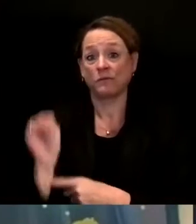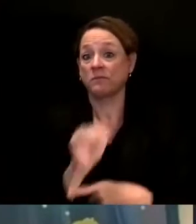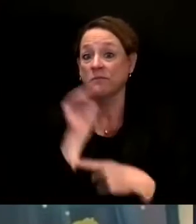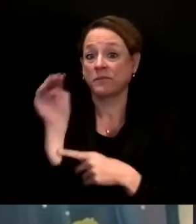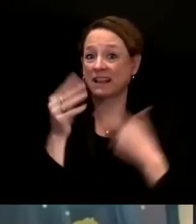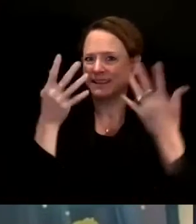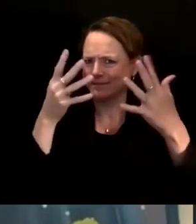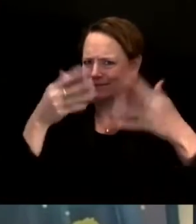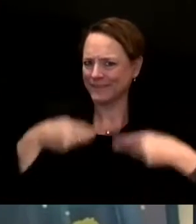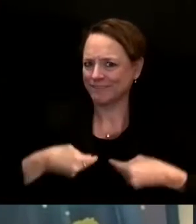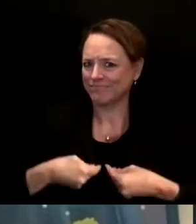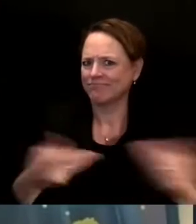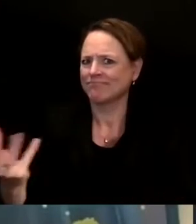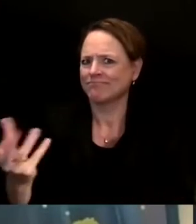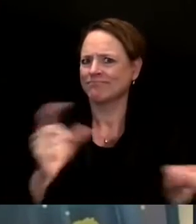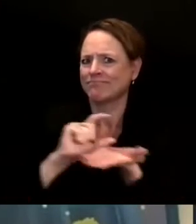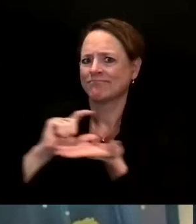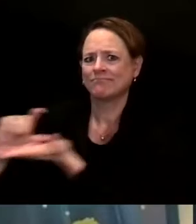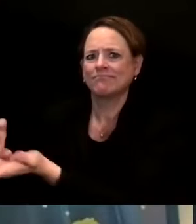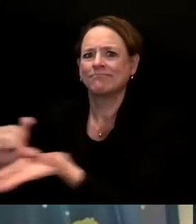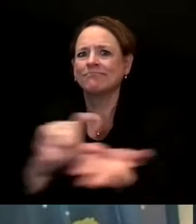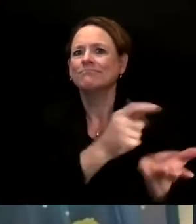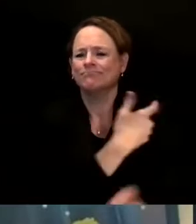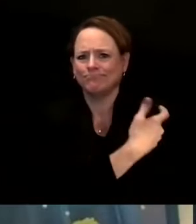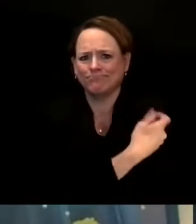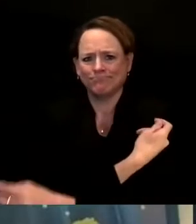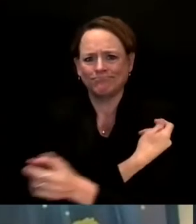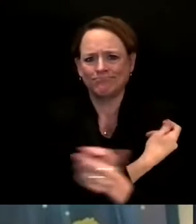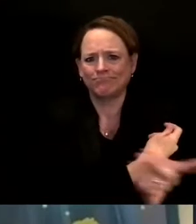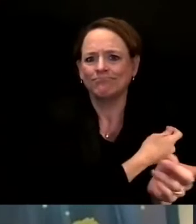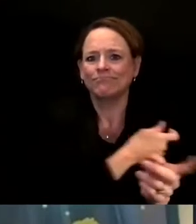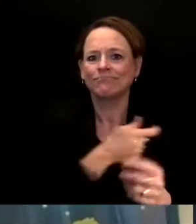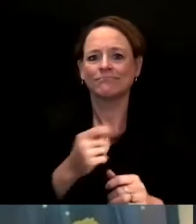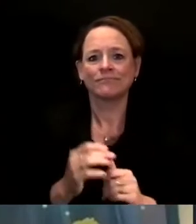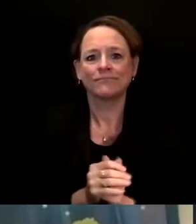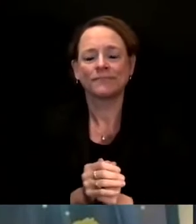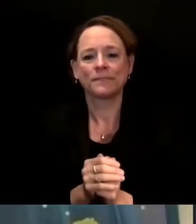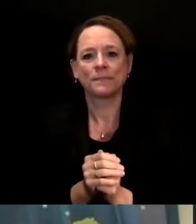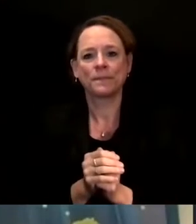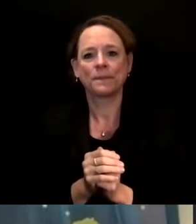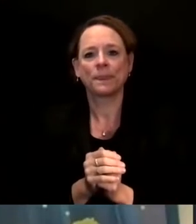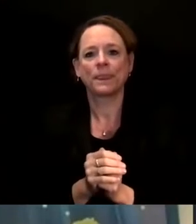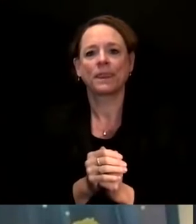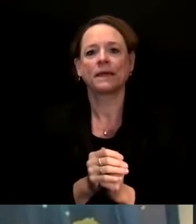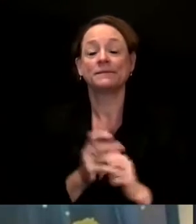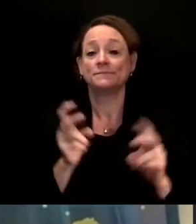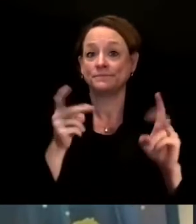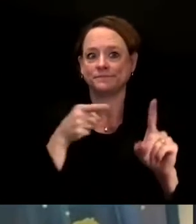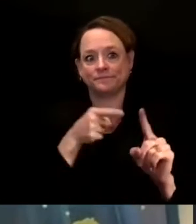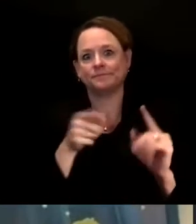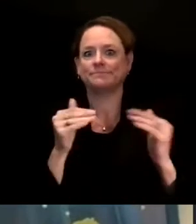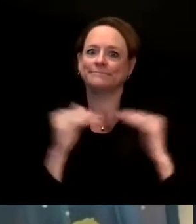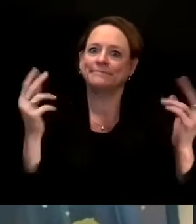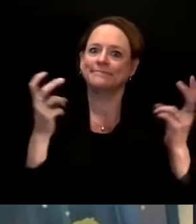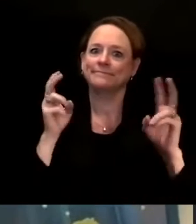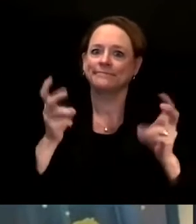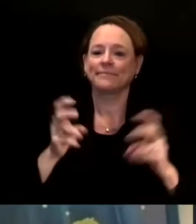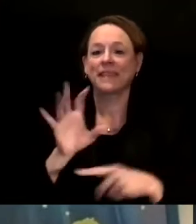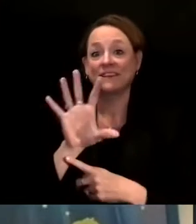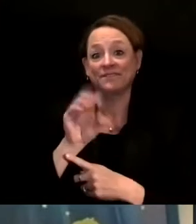and almost 50% of Wisconsin residents have received at least one dose, and 45